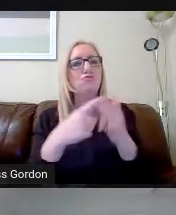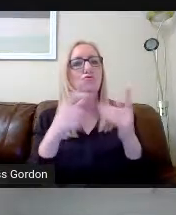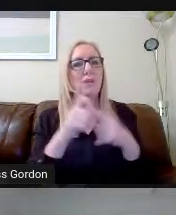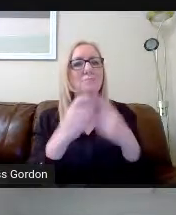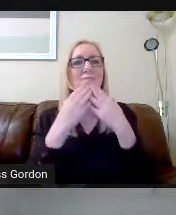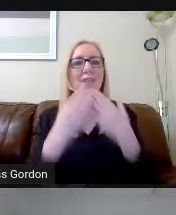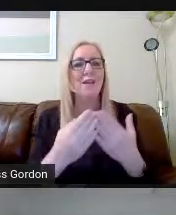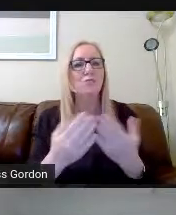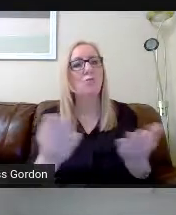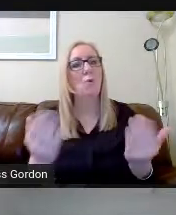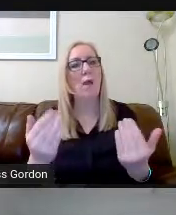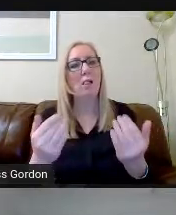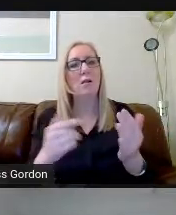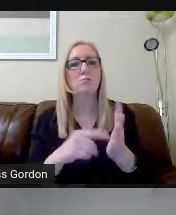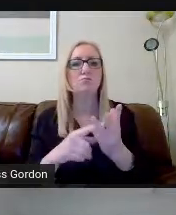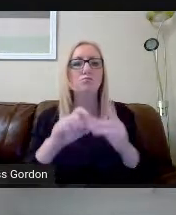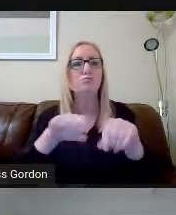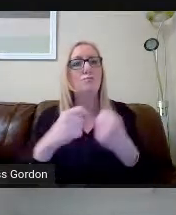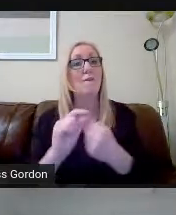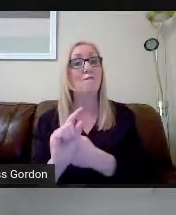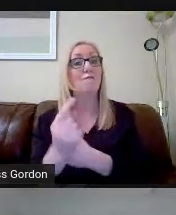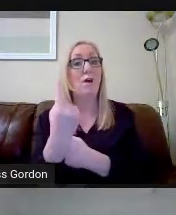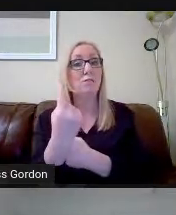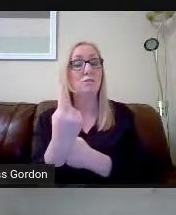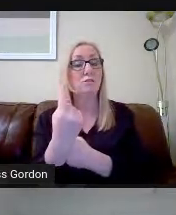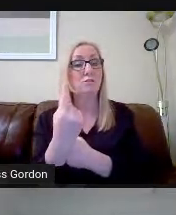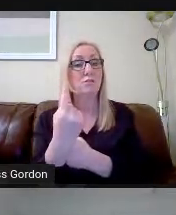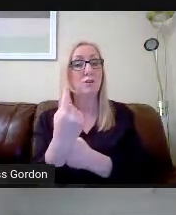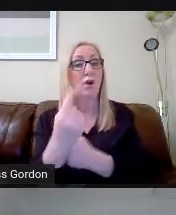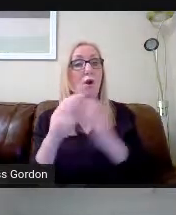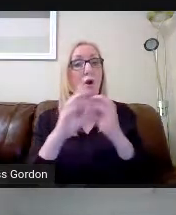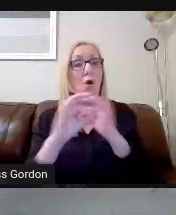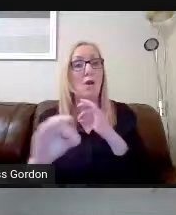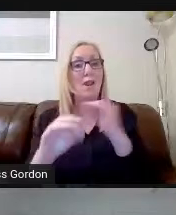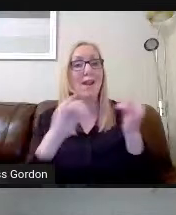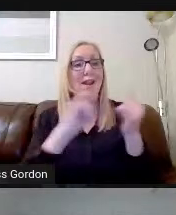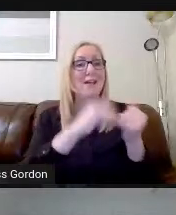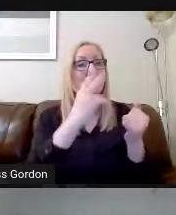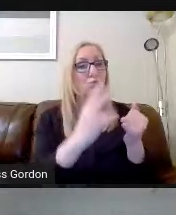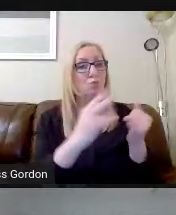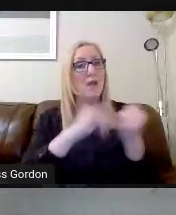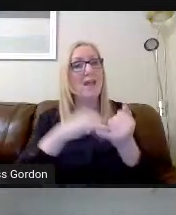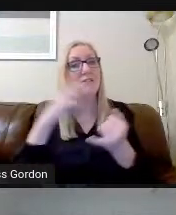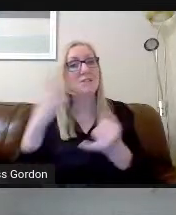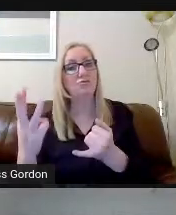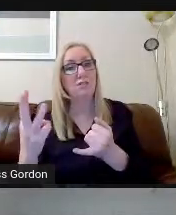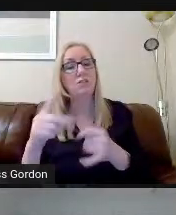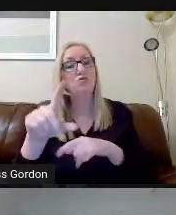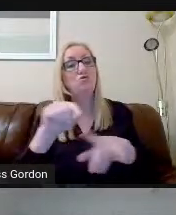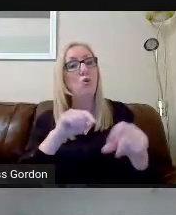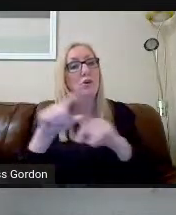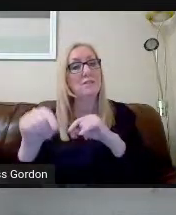our very first online S2 into S3 Choices evening, everybody.